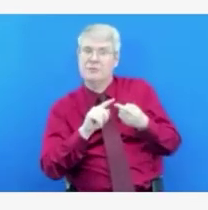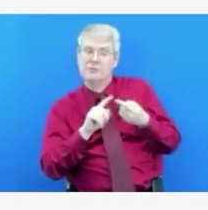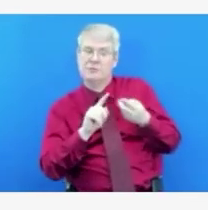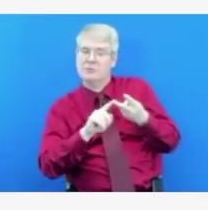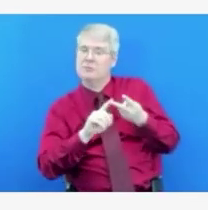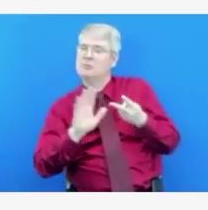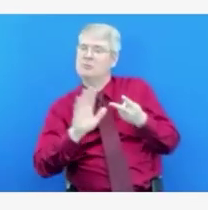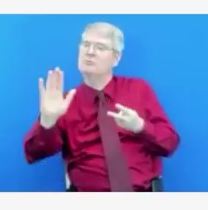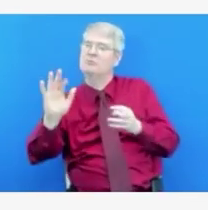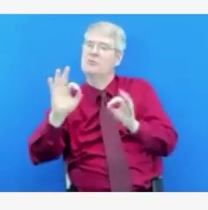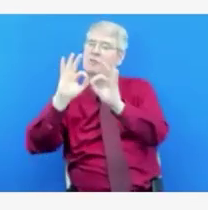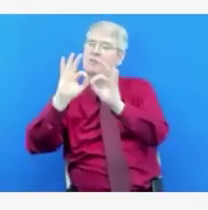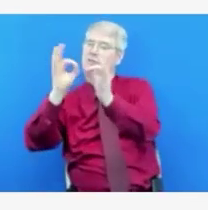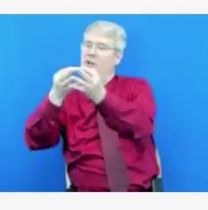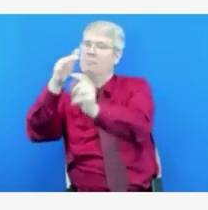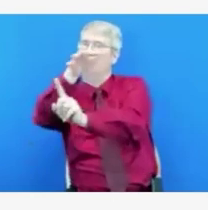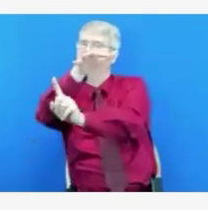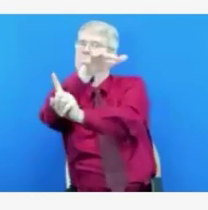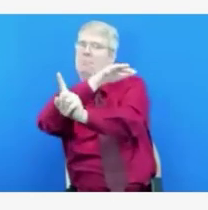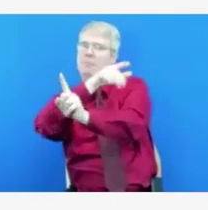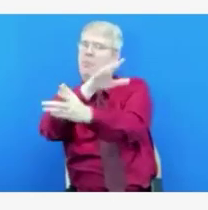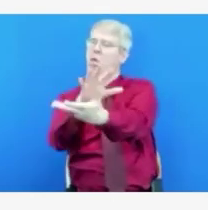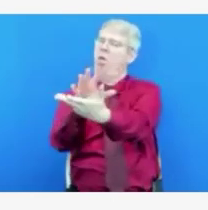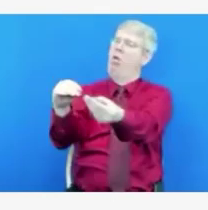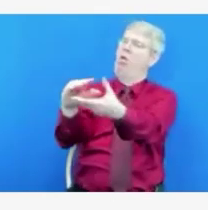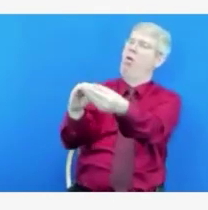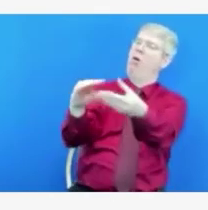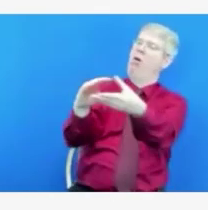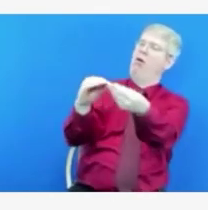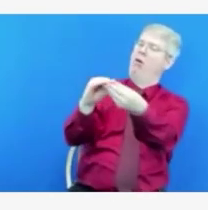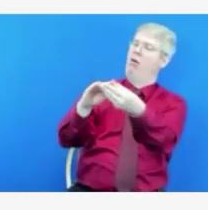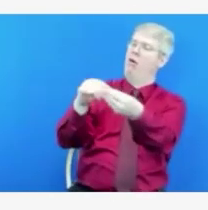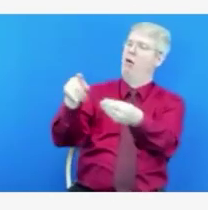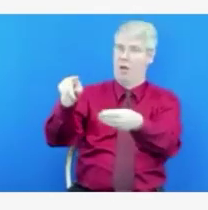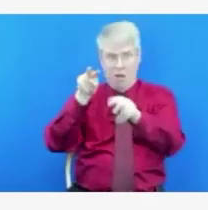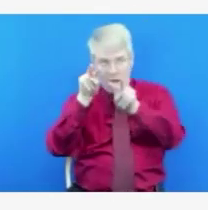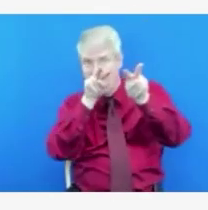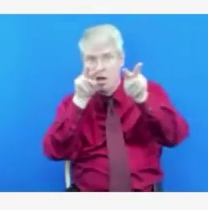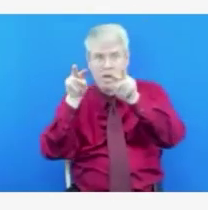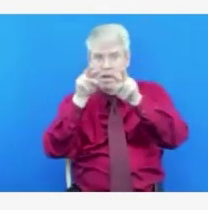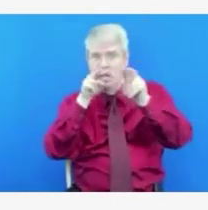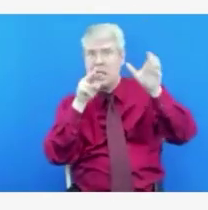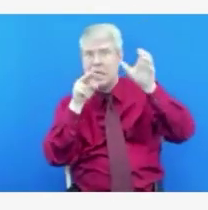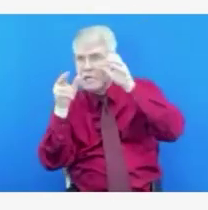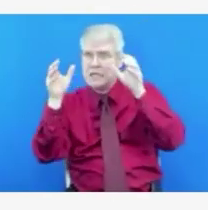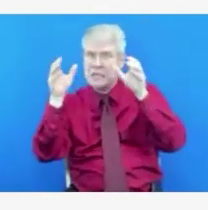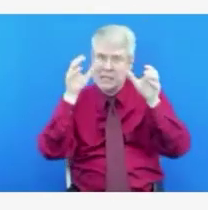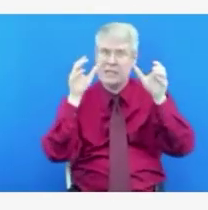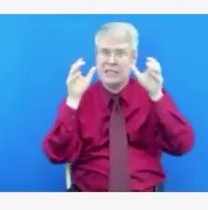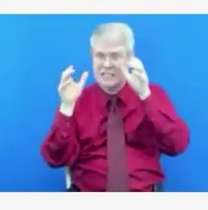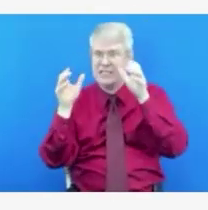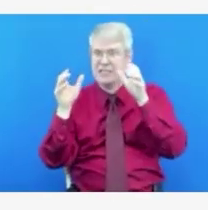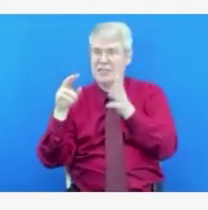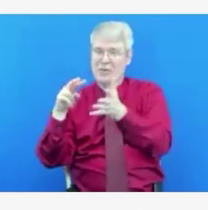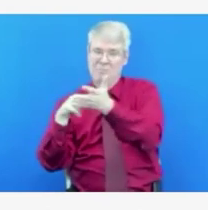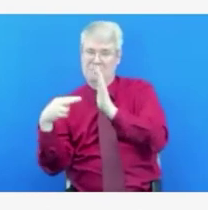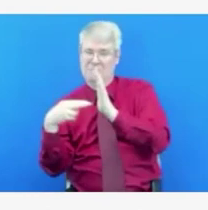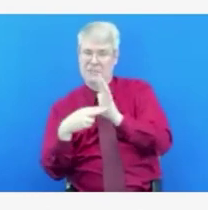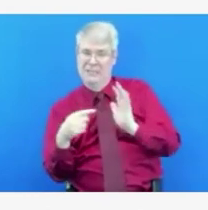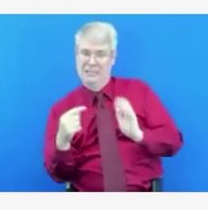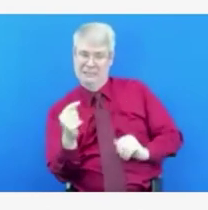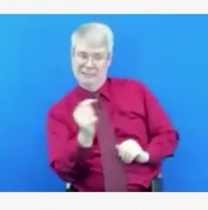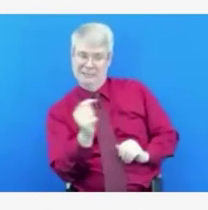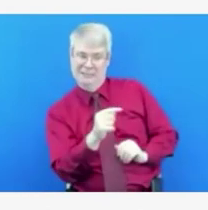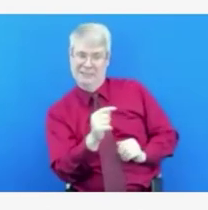that we deliver positive messaging and consistent messaging through our physicians and the places where children receive